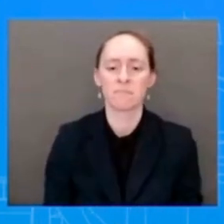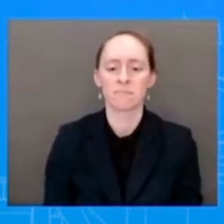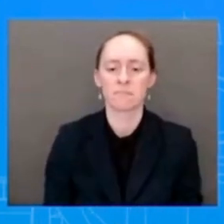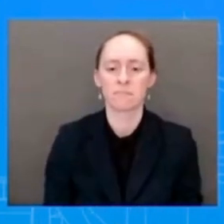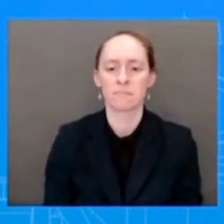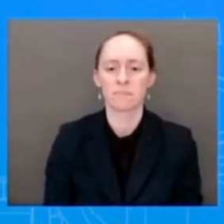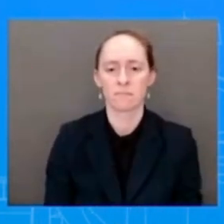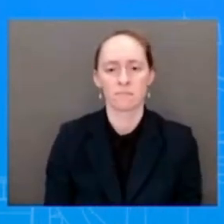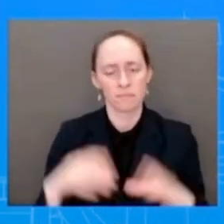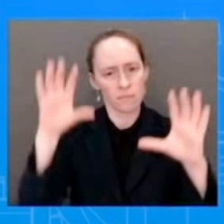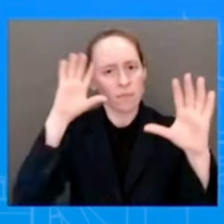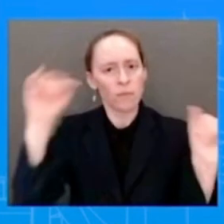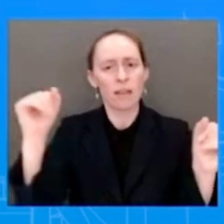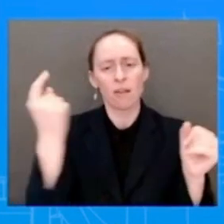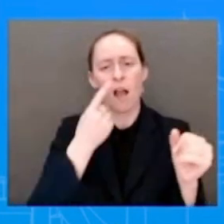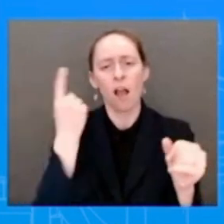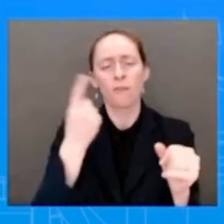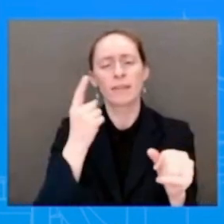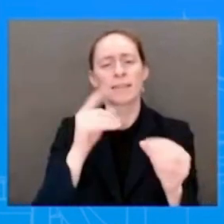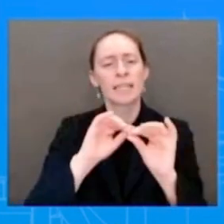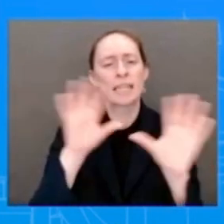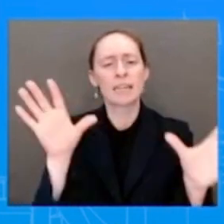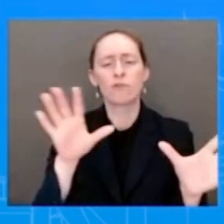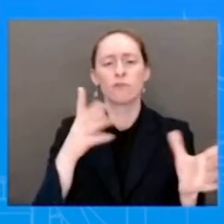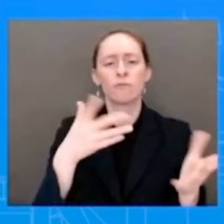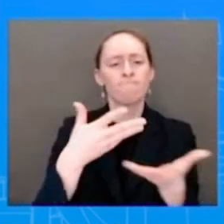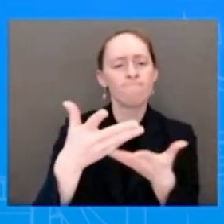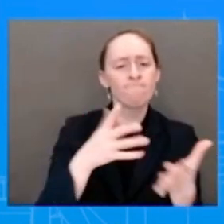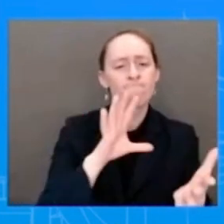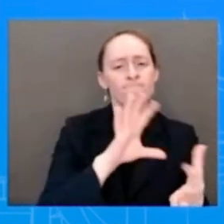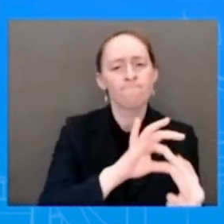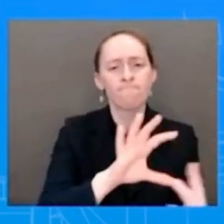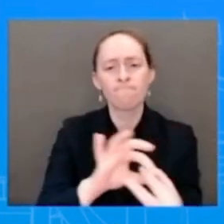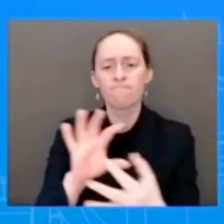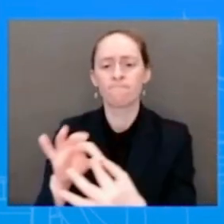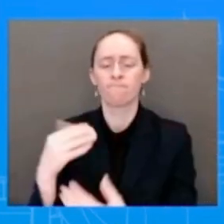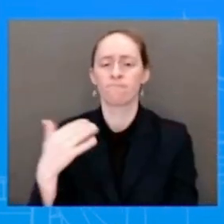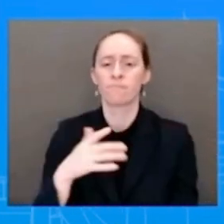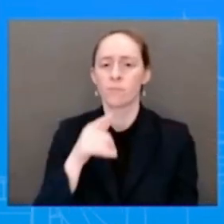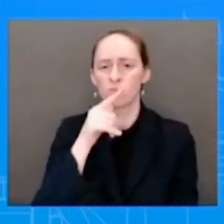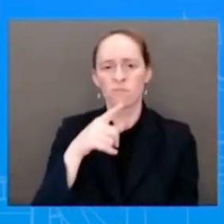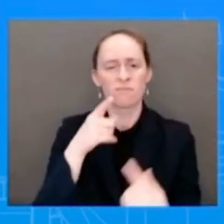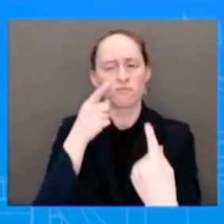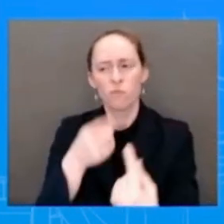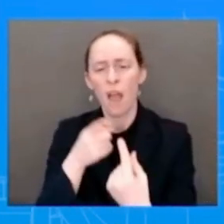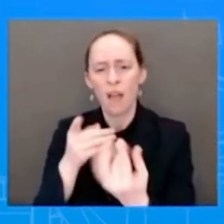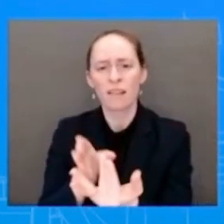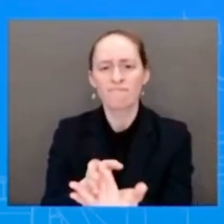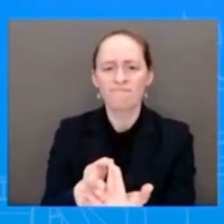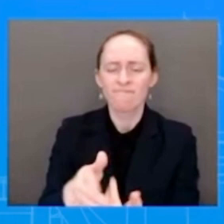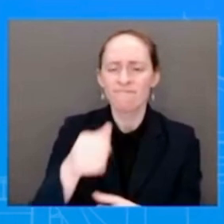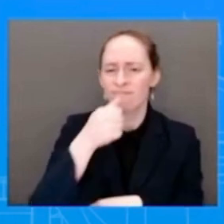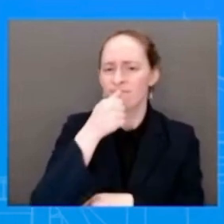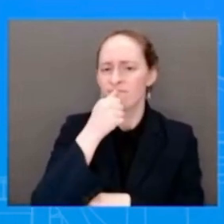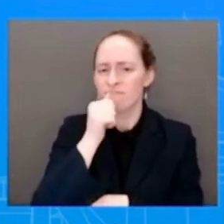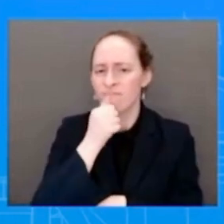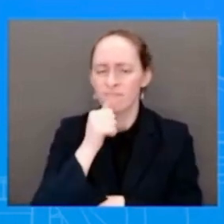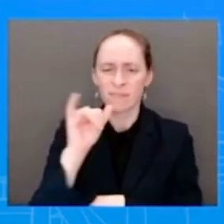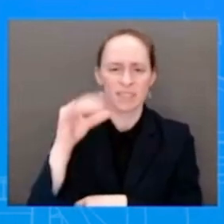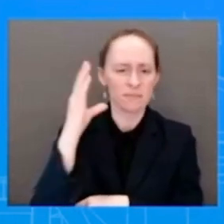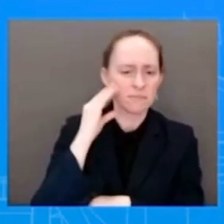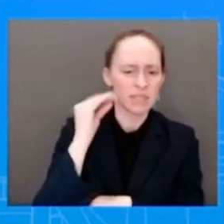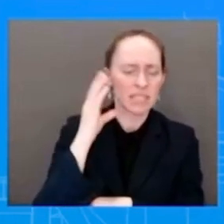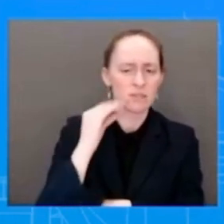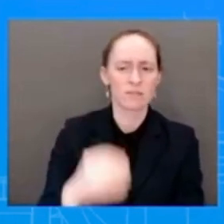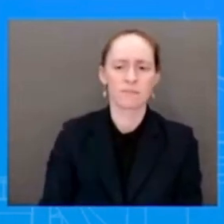to families who are hurting, who are going through a tough time, especially of a lost loved one. And I think the two that you just named